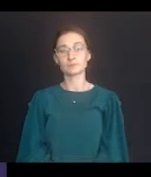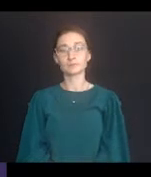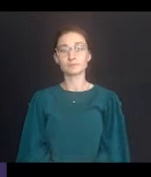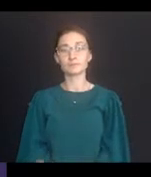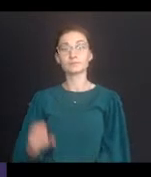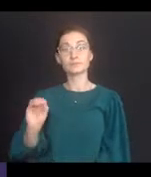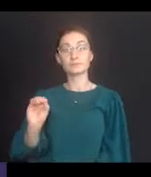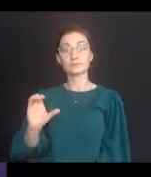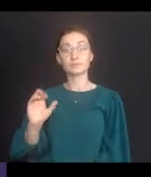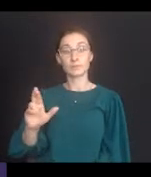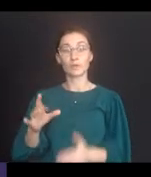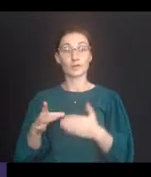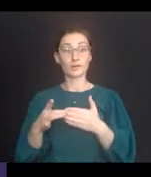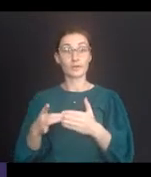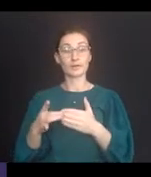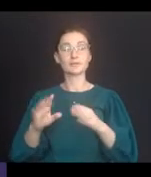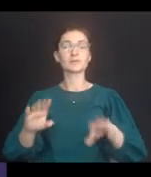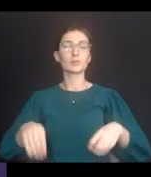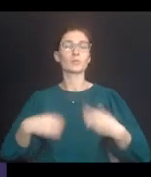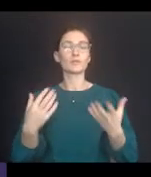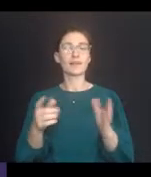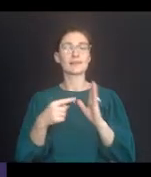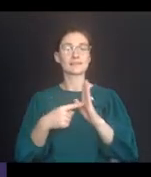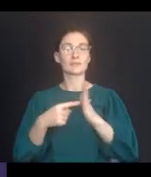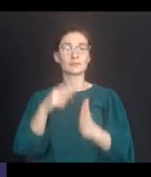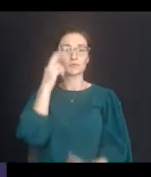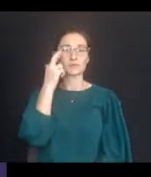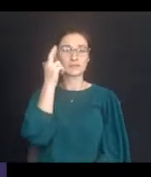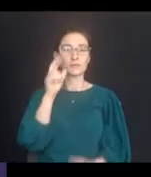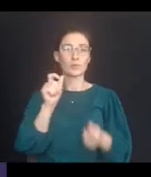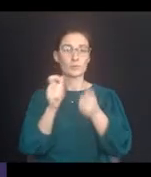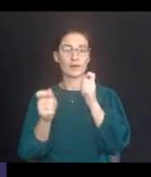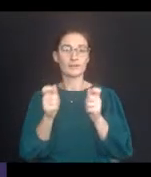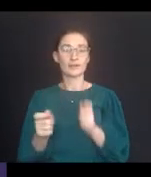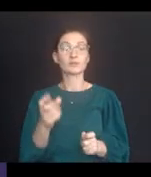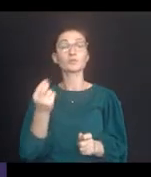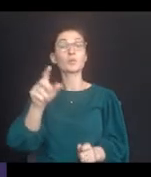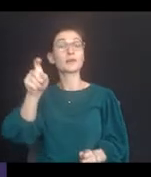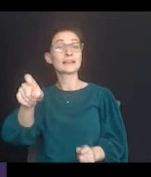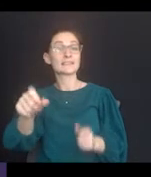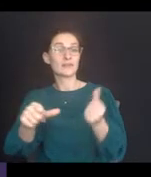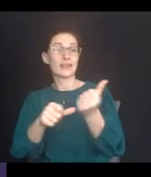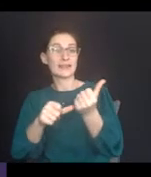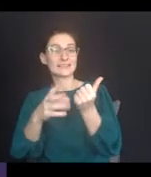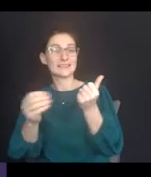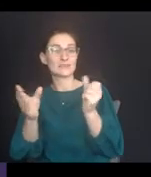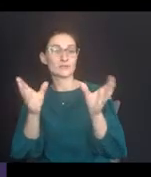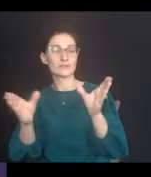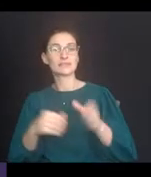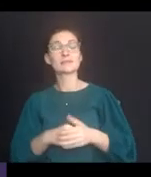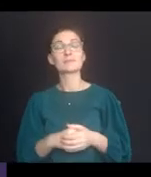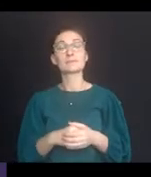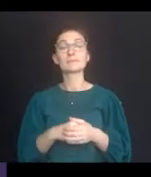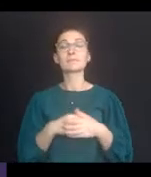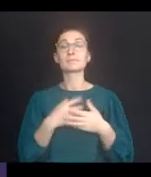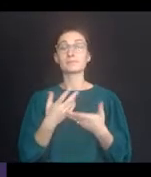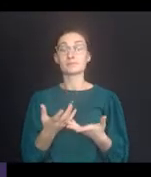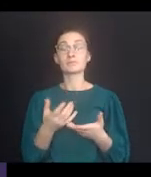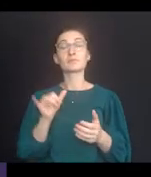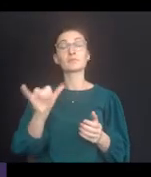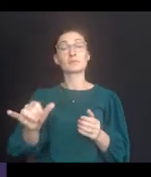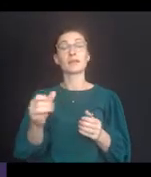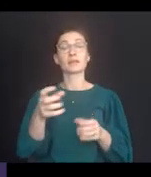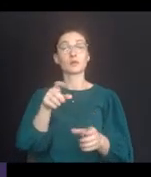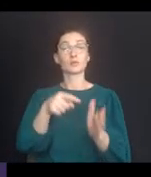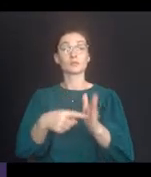OCR guidance has provided examples of reasonable modifications or necessary aids and services. These include